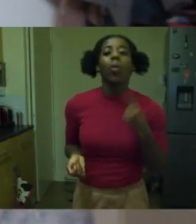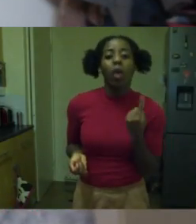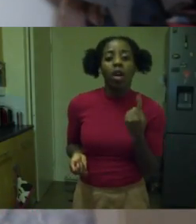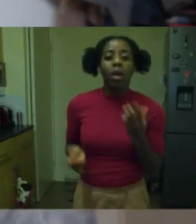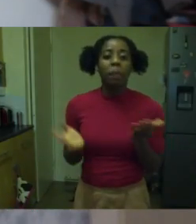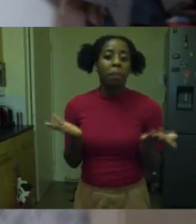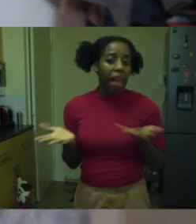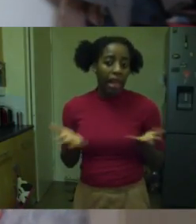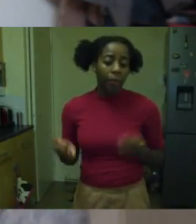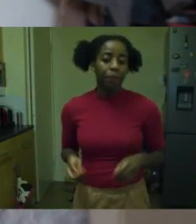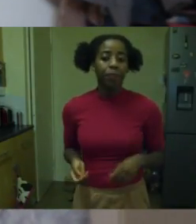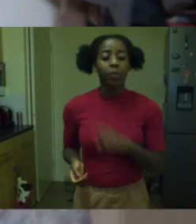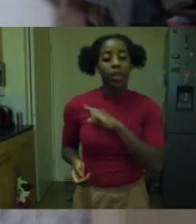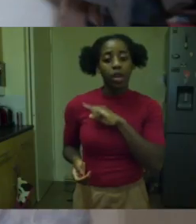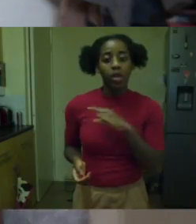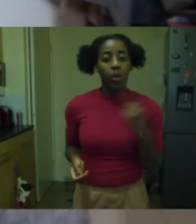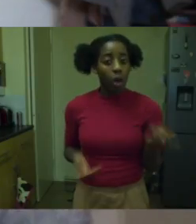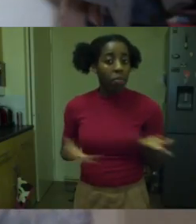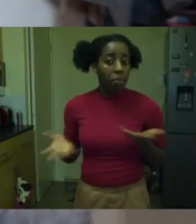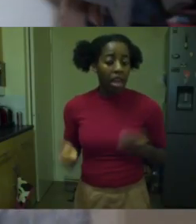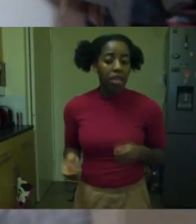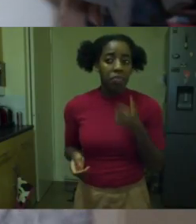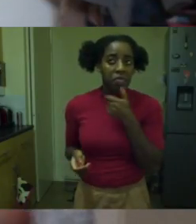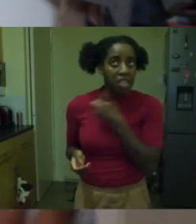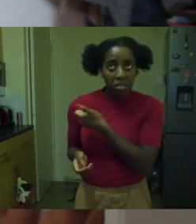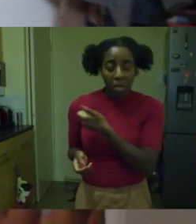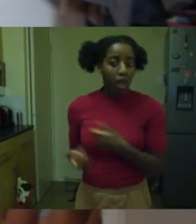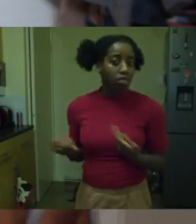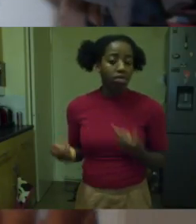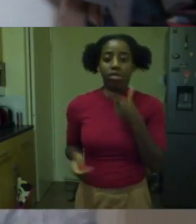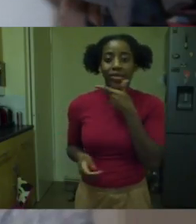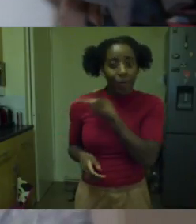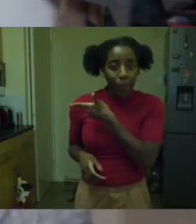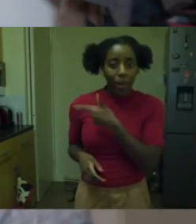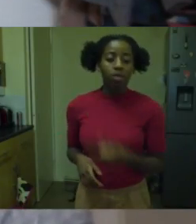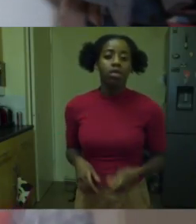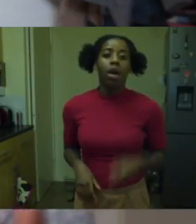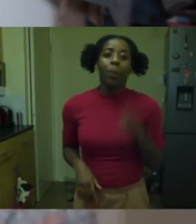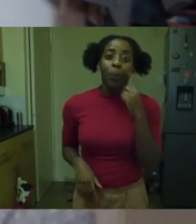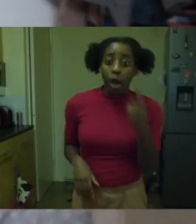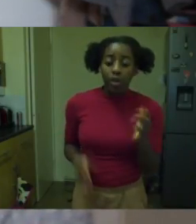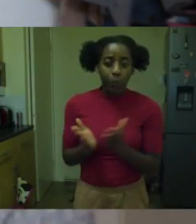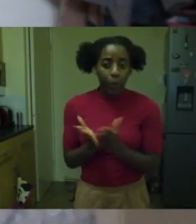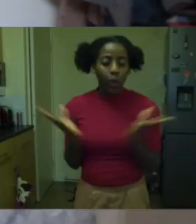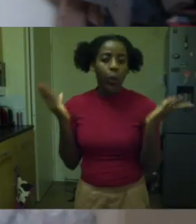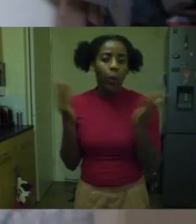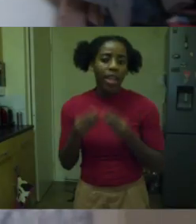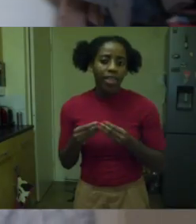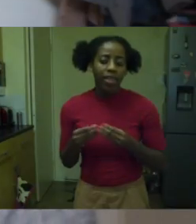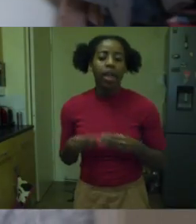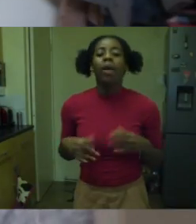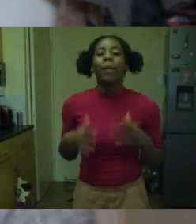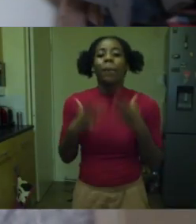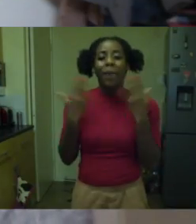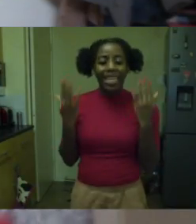black plays but sometimes you literally just want that one play. Like a play that you could spend about £6-£7 on and you're spending